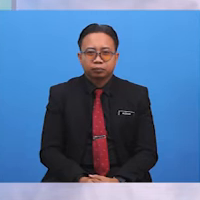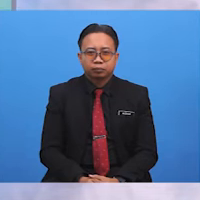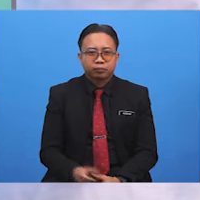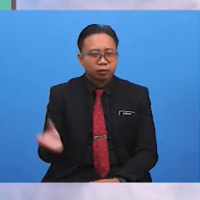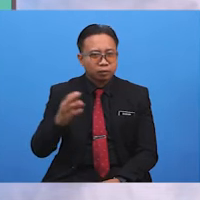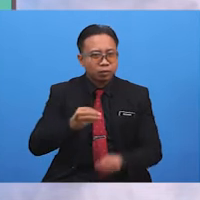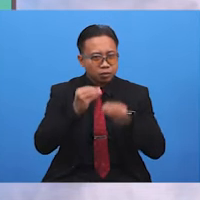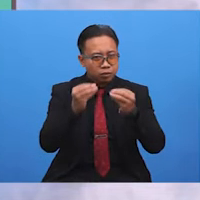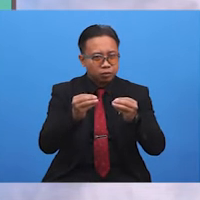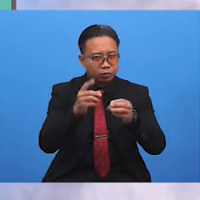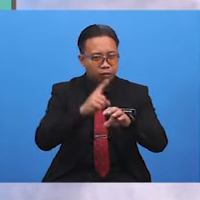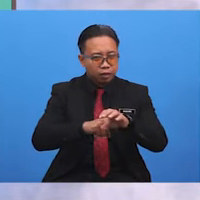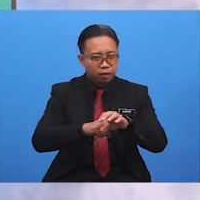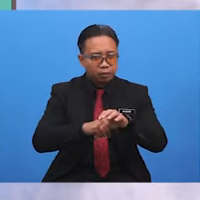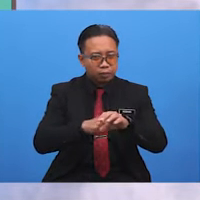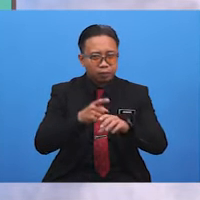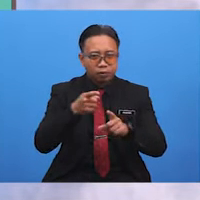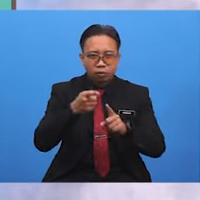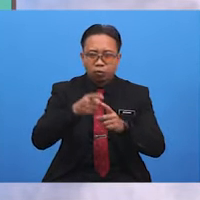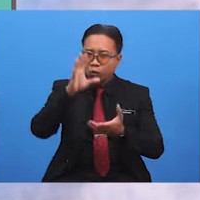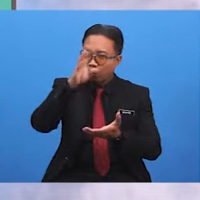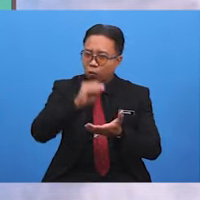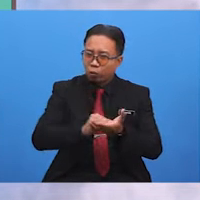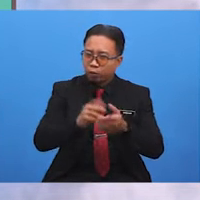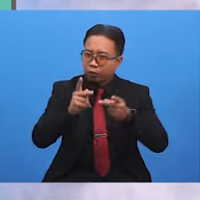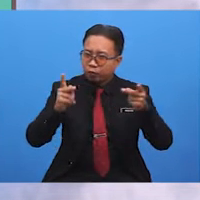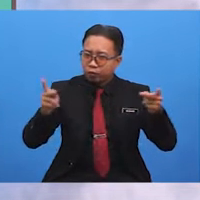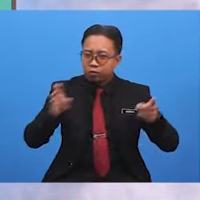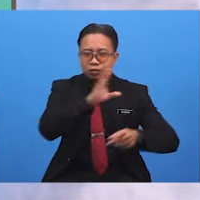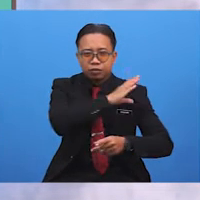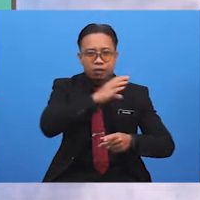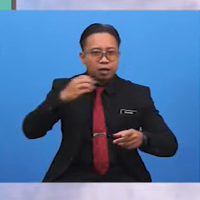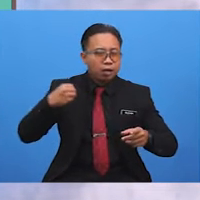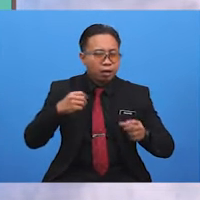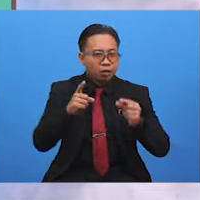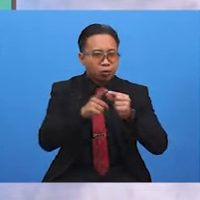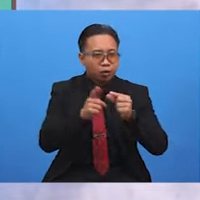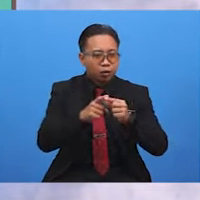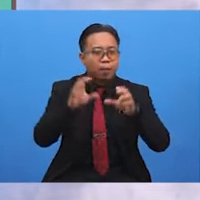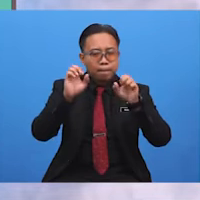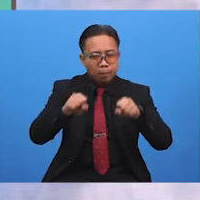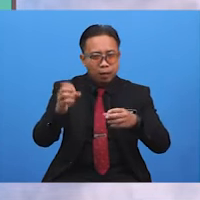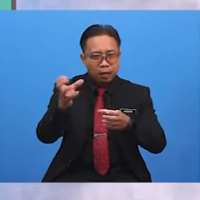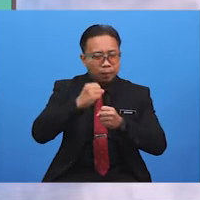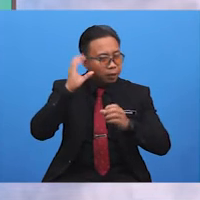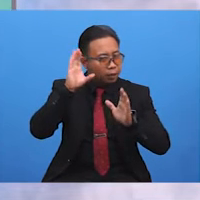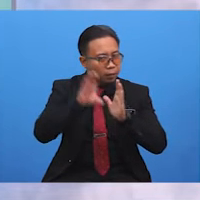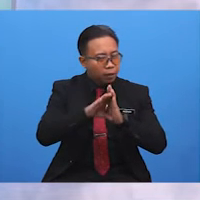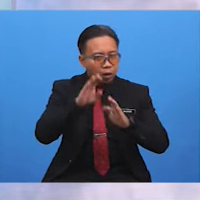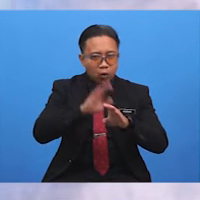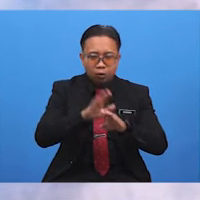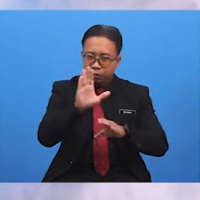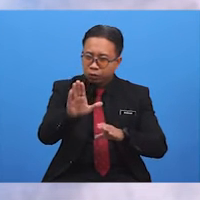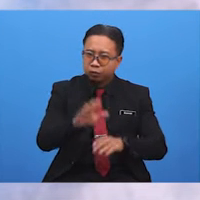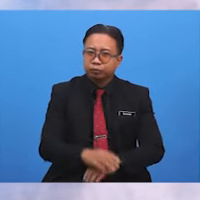Let me give you some time to copy the phrases and words You can take a picture of the screen